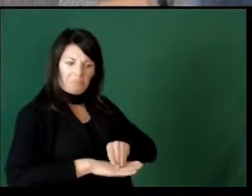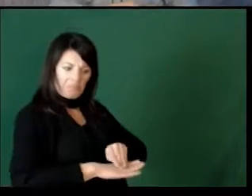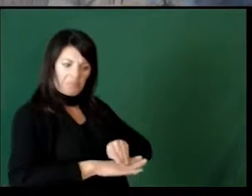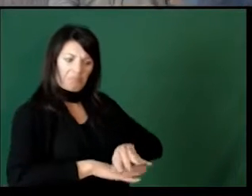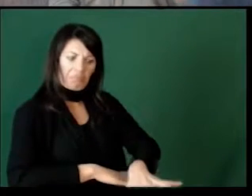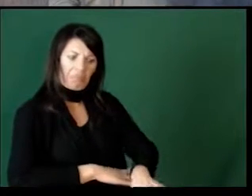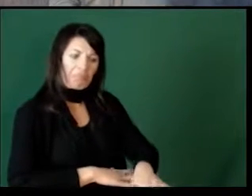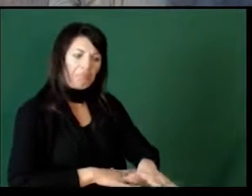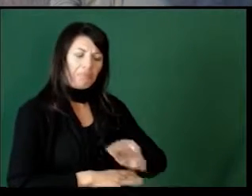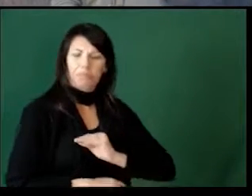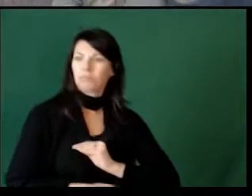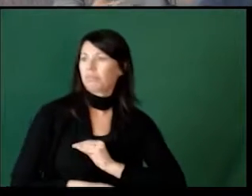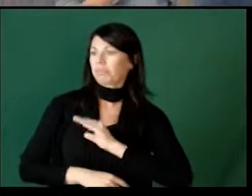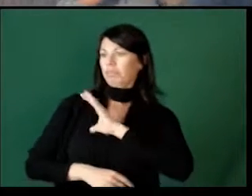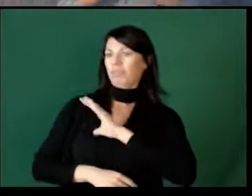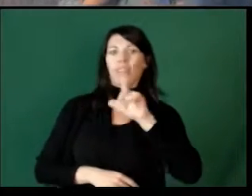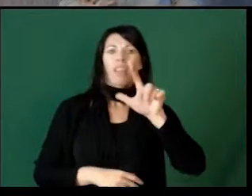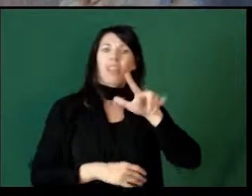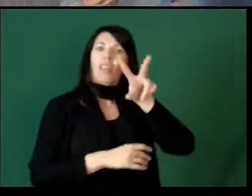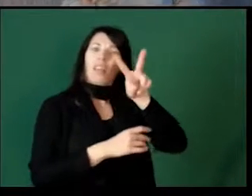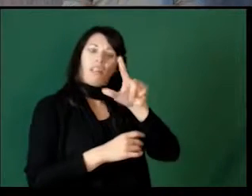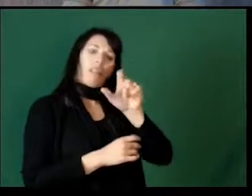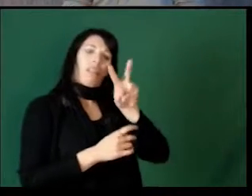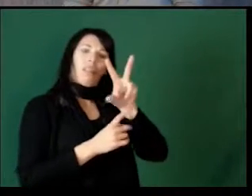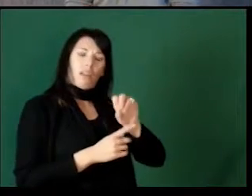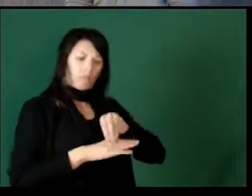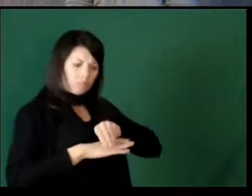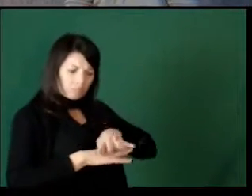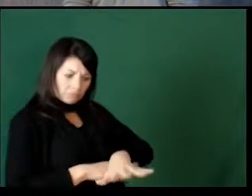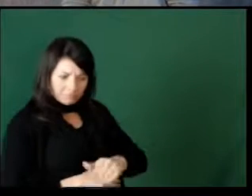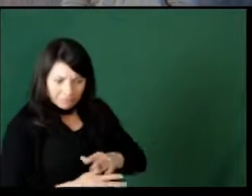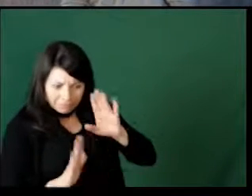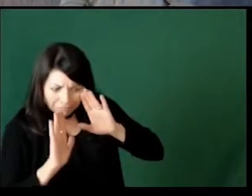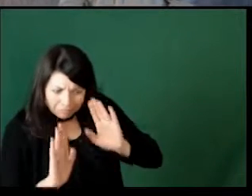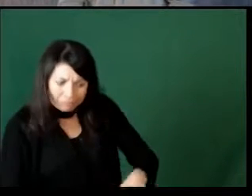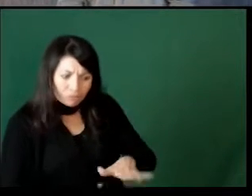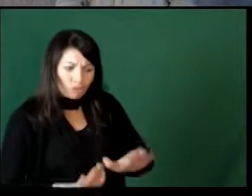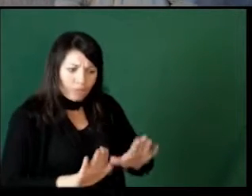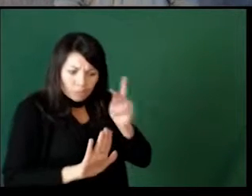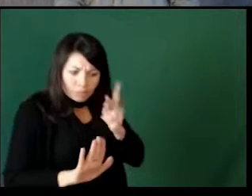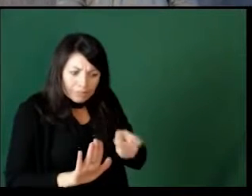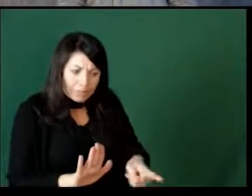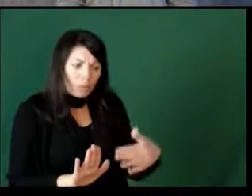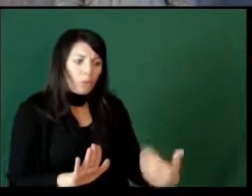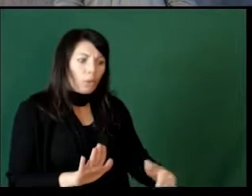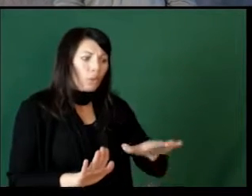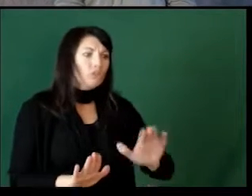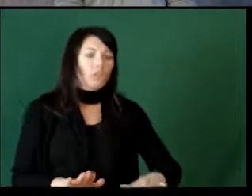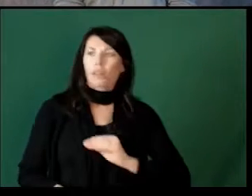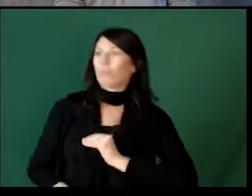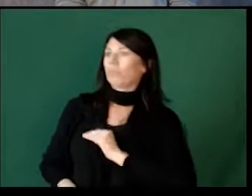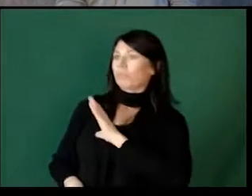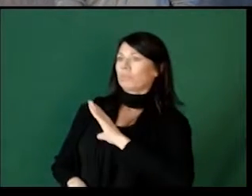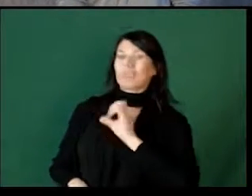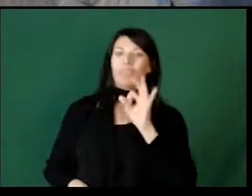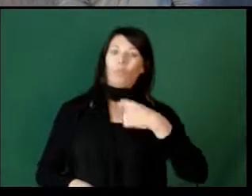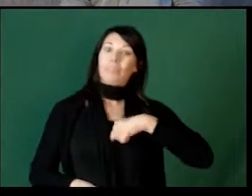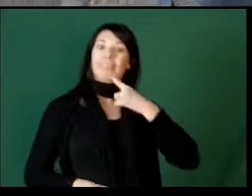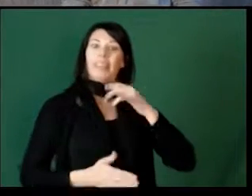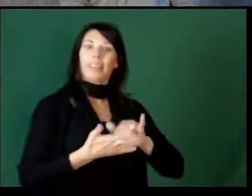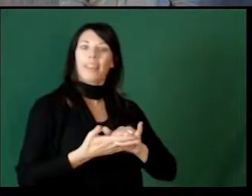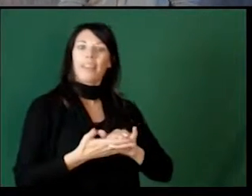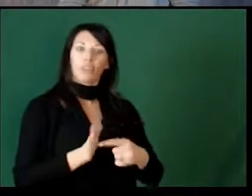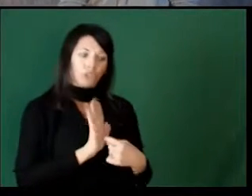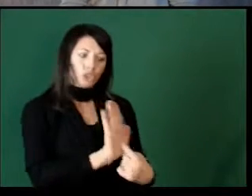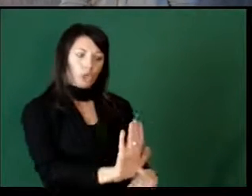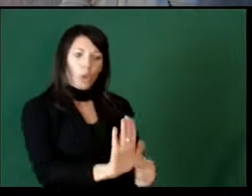it's felt more out of love than out of fear. When we say, great to see you,